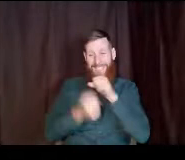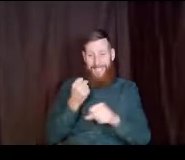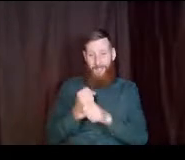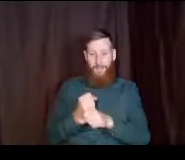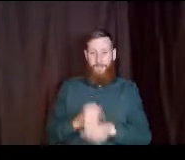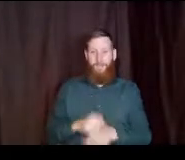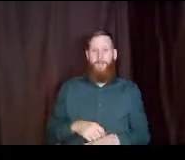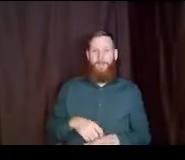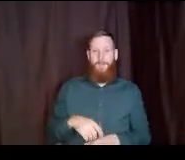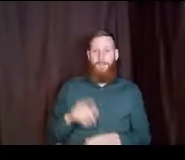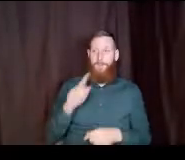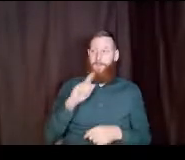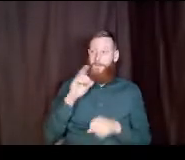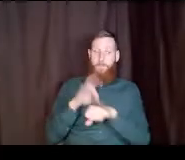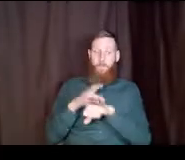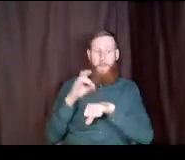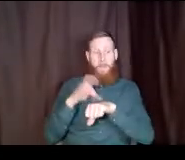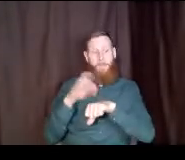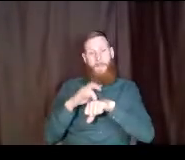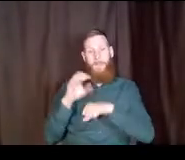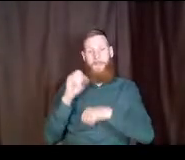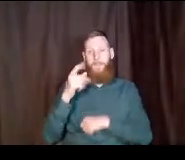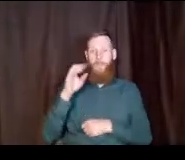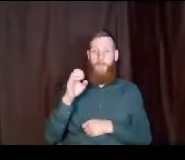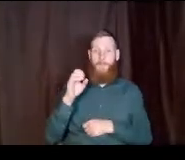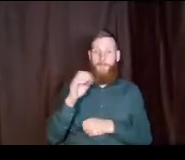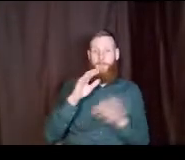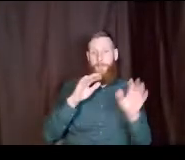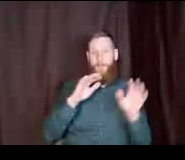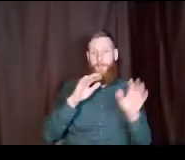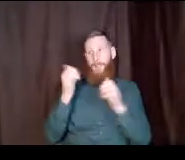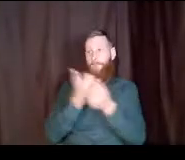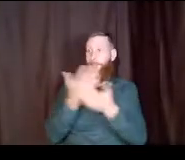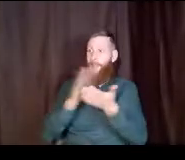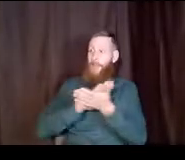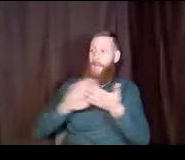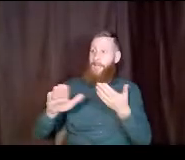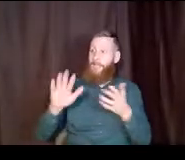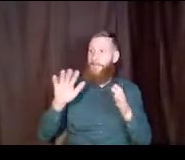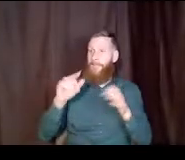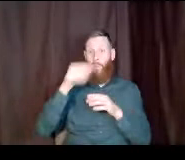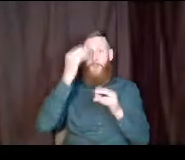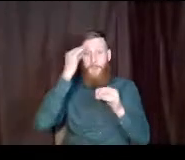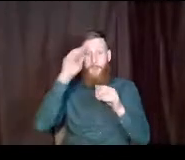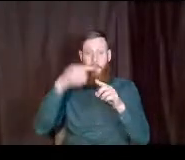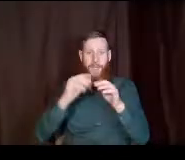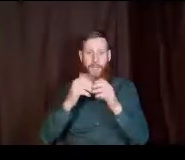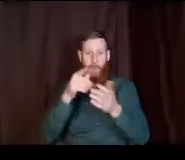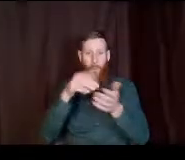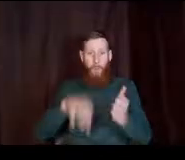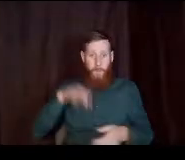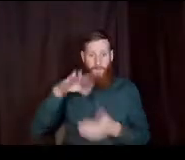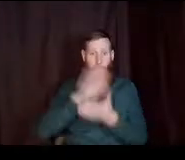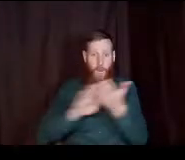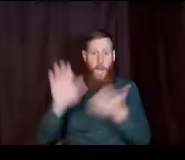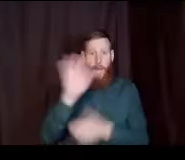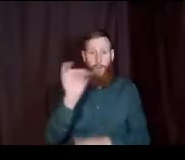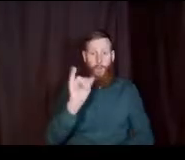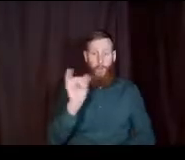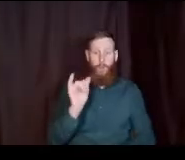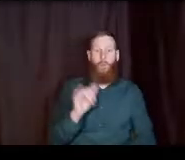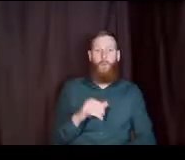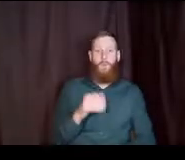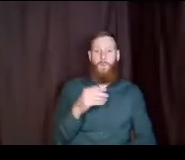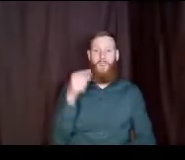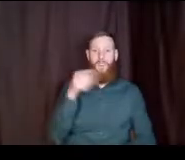spice and everything nice out there you can also think about financial aid and how you're paying for college um and then this is a